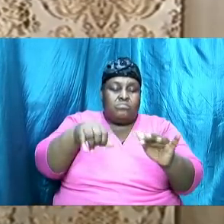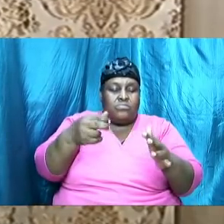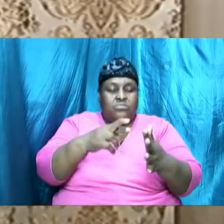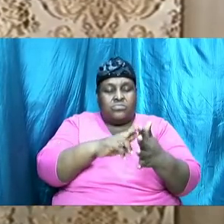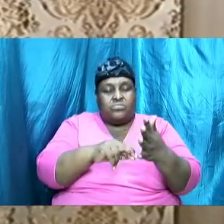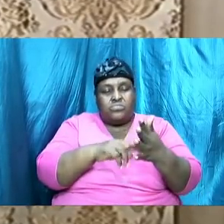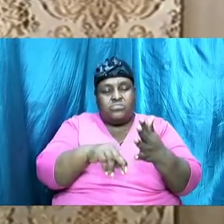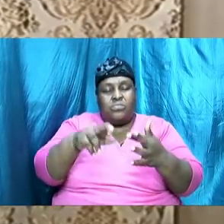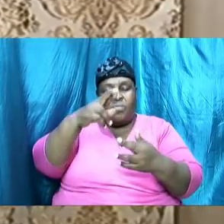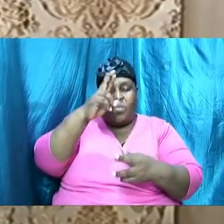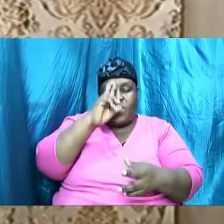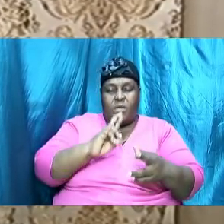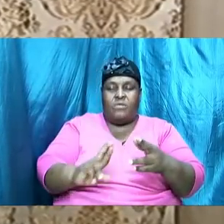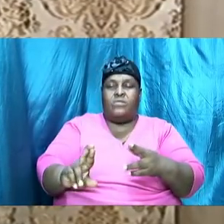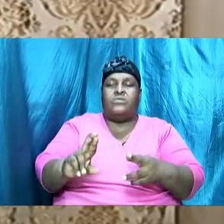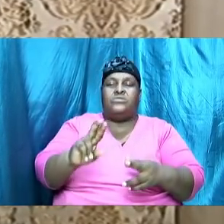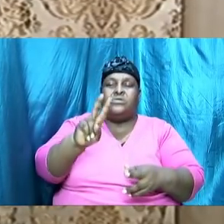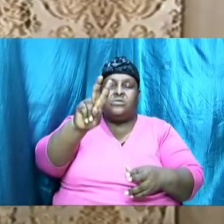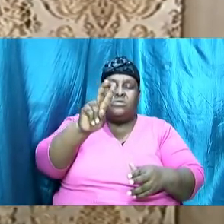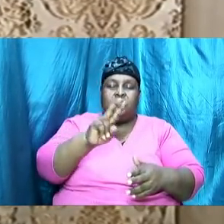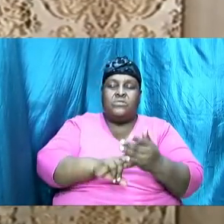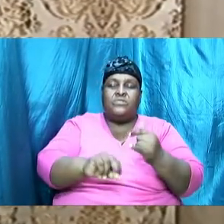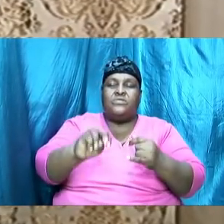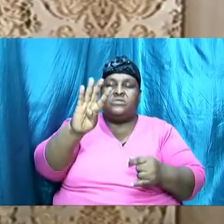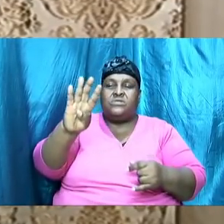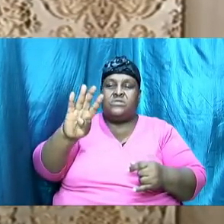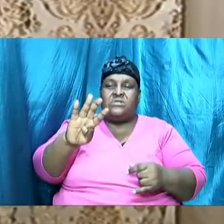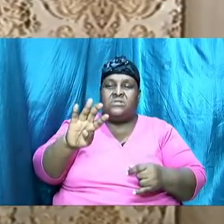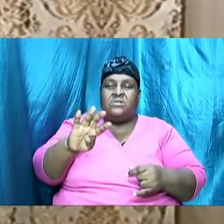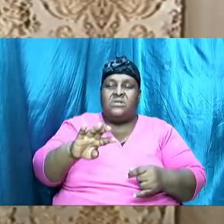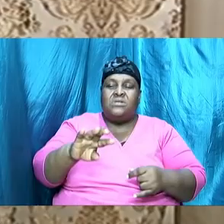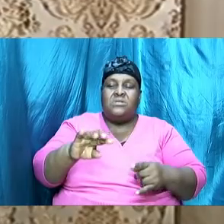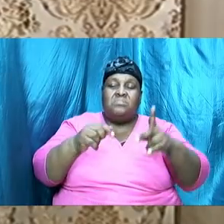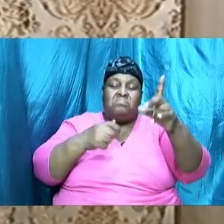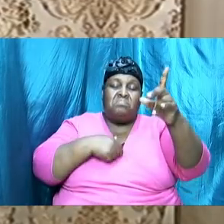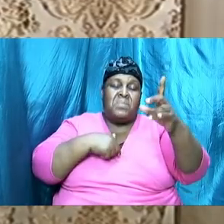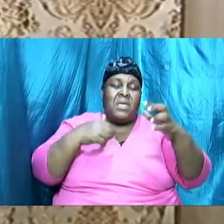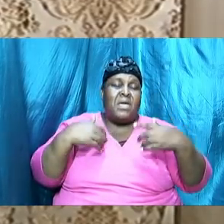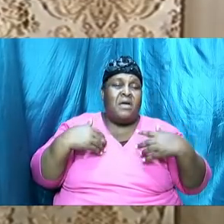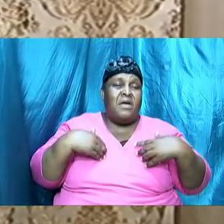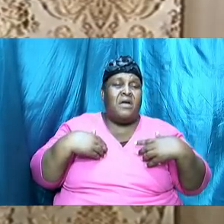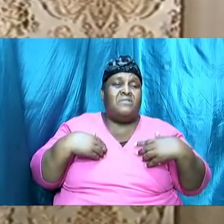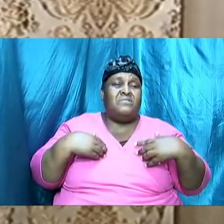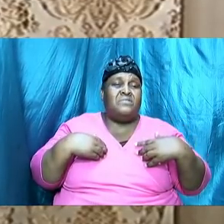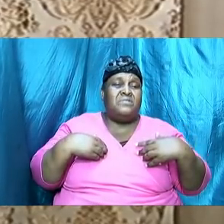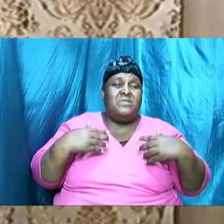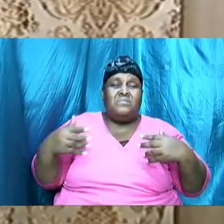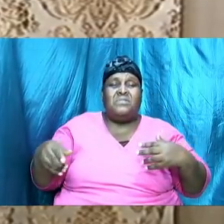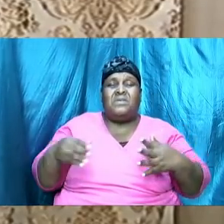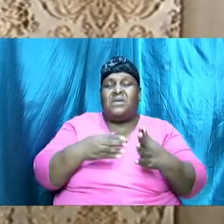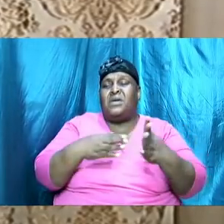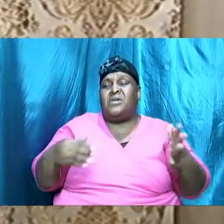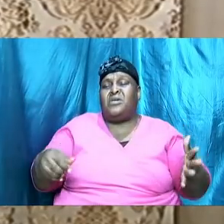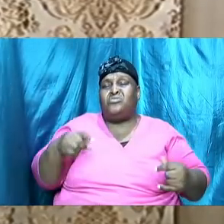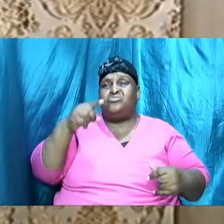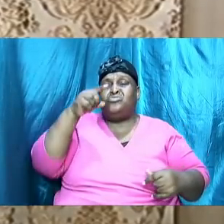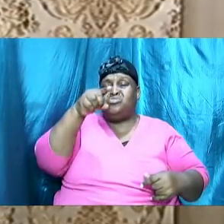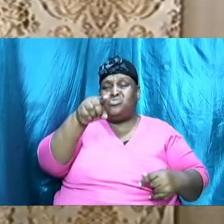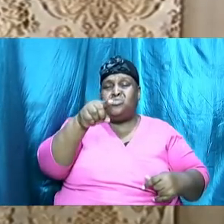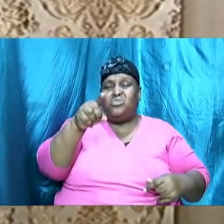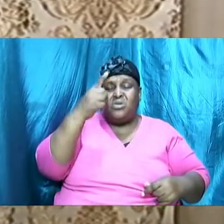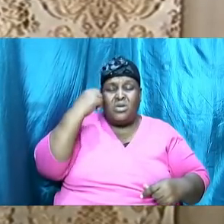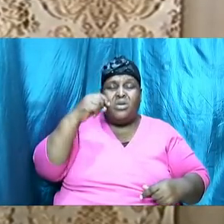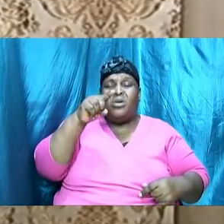Revelation chapter 2 and verse 4 nevertheless I have somewhat against you because you have left your first love it